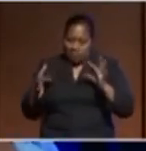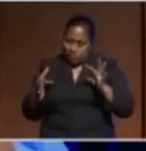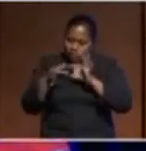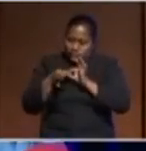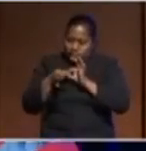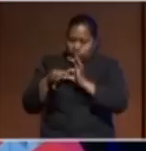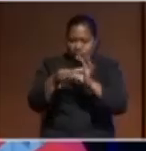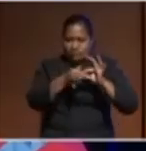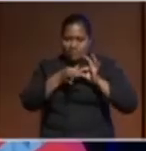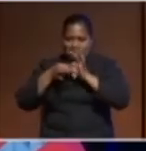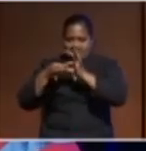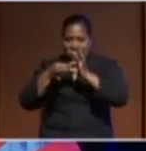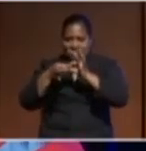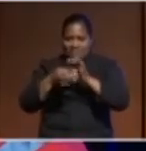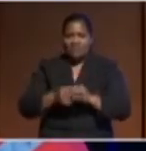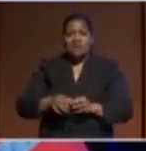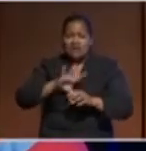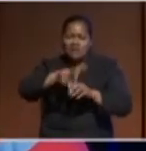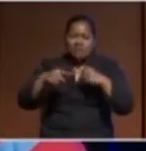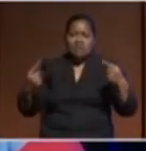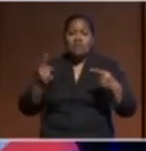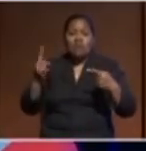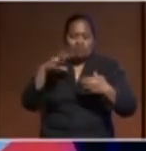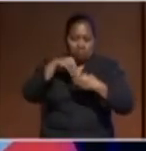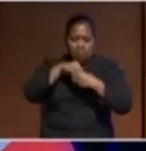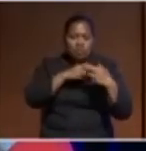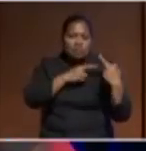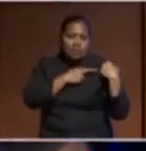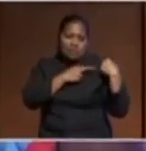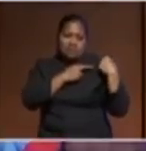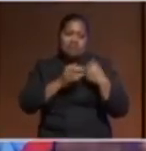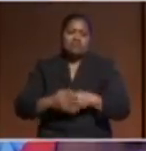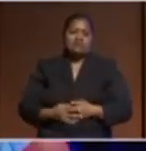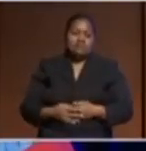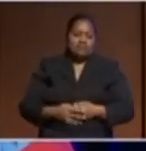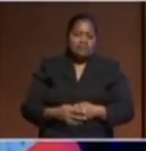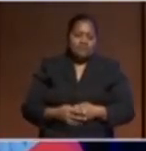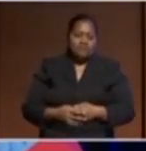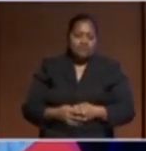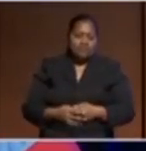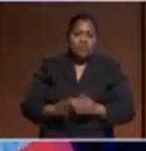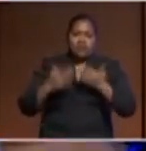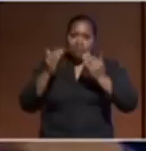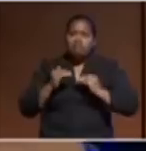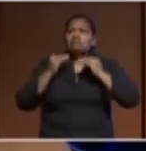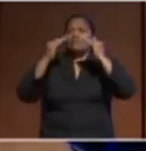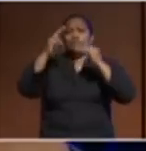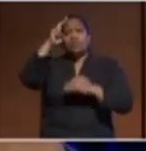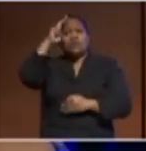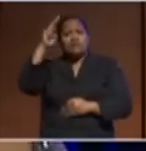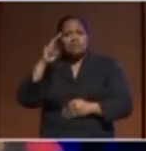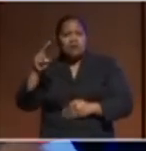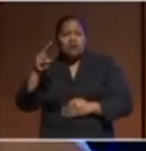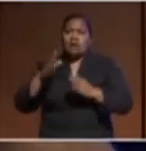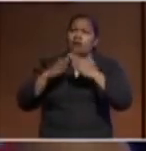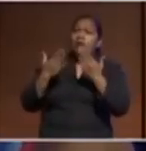individual is responsible. So if we were to elevate that to the level of nations, it's important that we